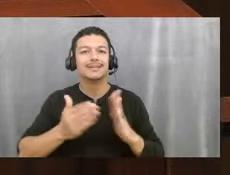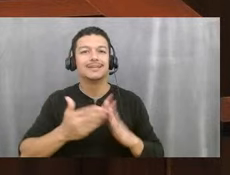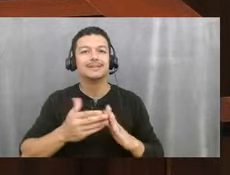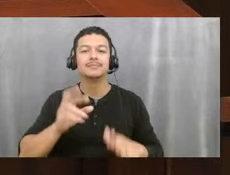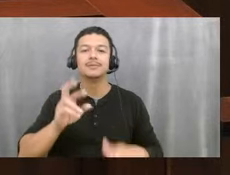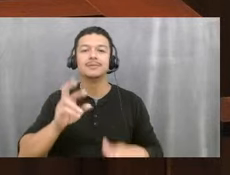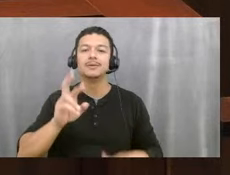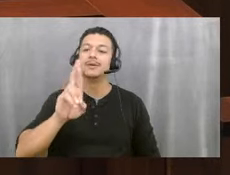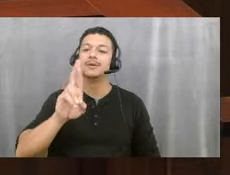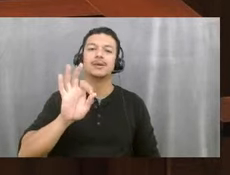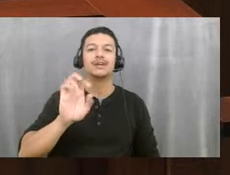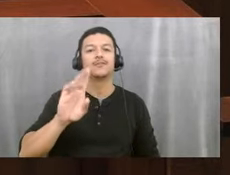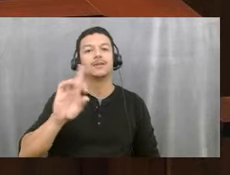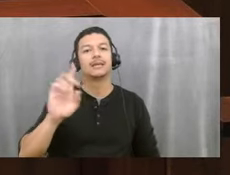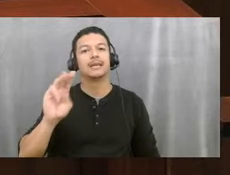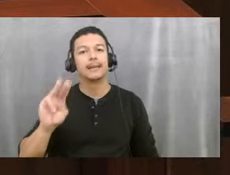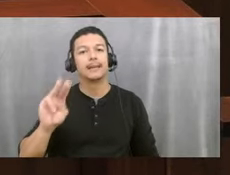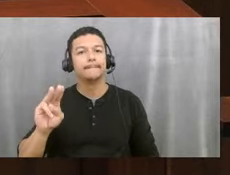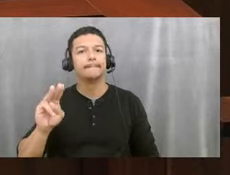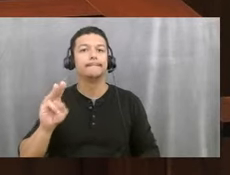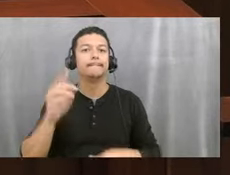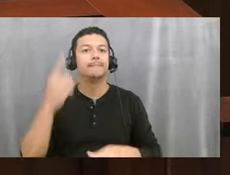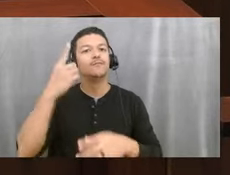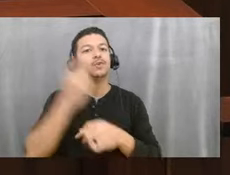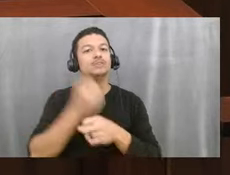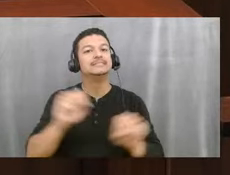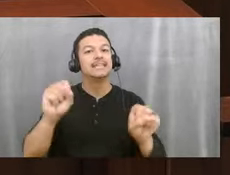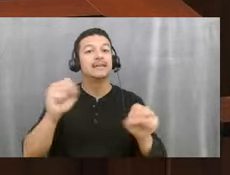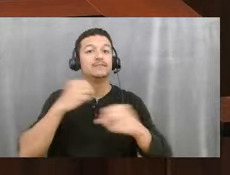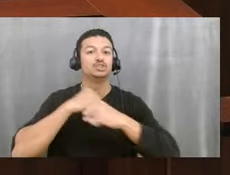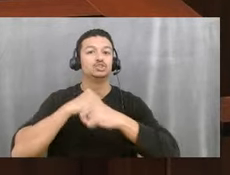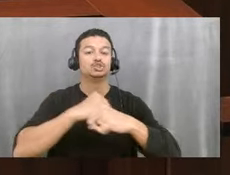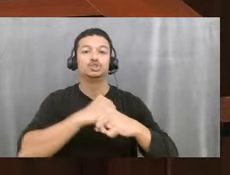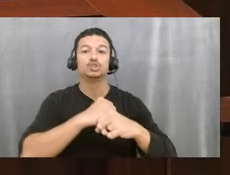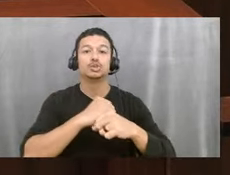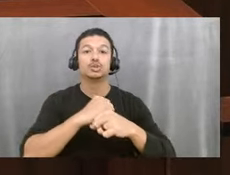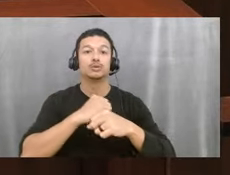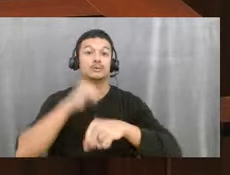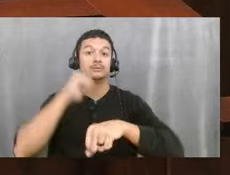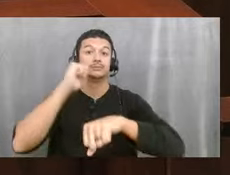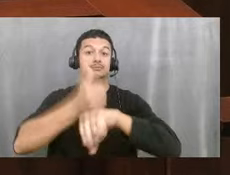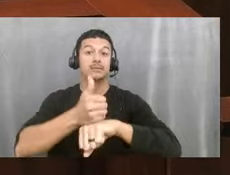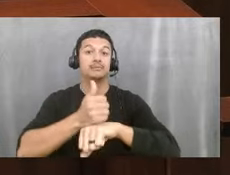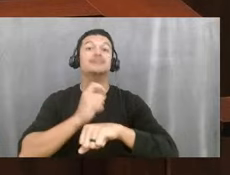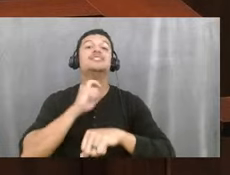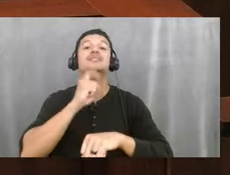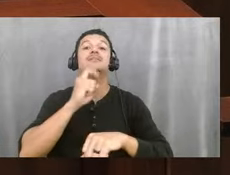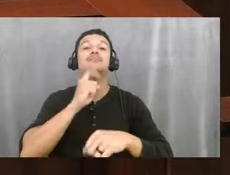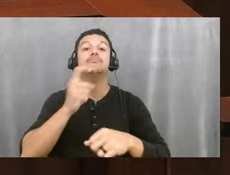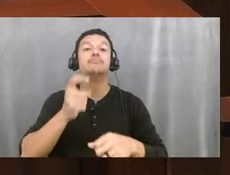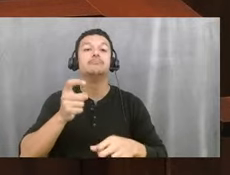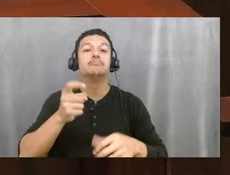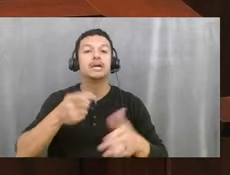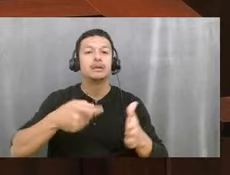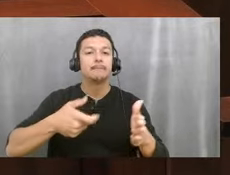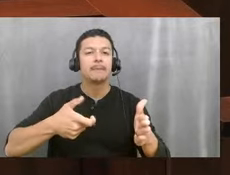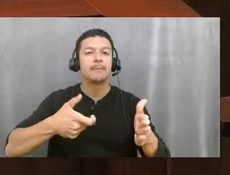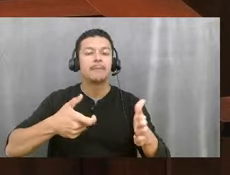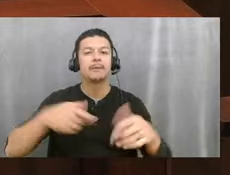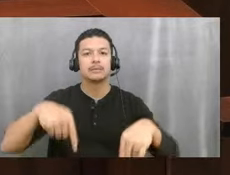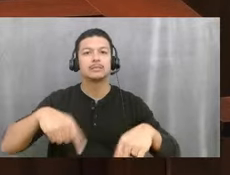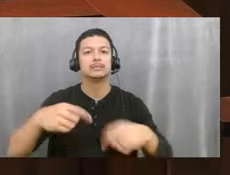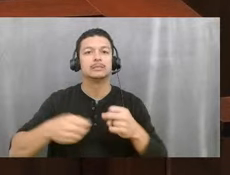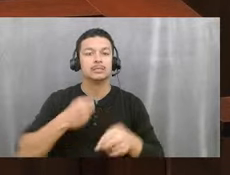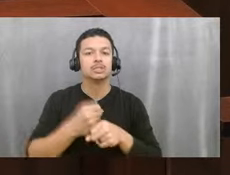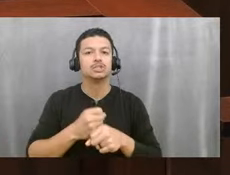the funding for safety and security. We actually are putting in metal detectors this year in all of our high schools. We've done four already, and we have the rest are